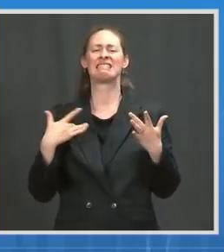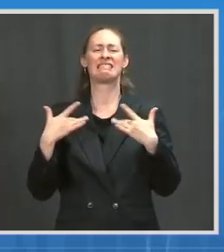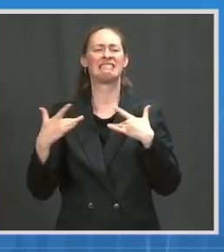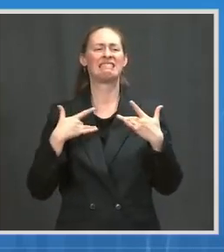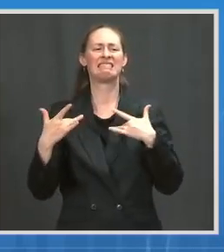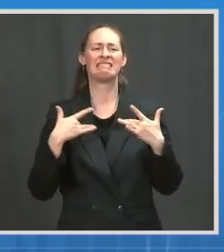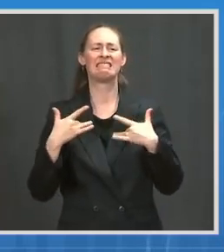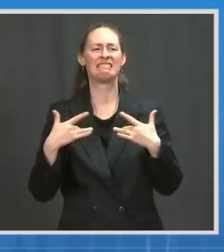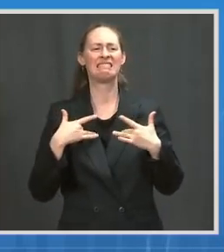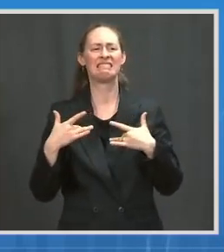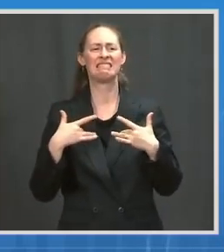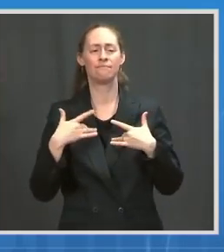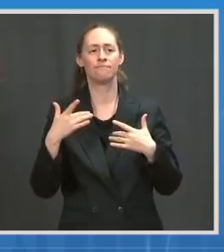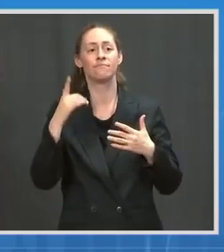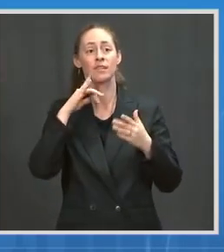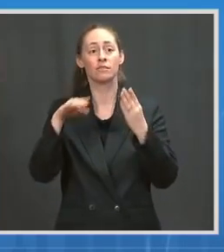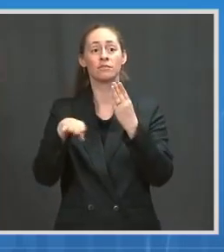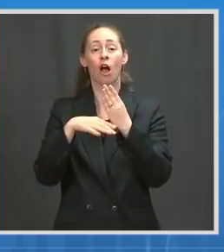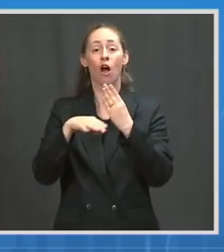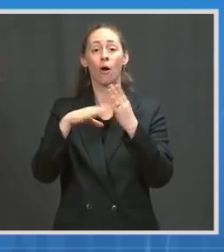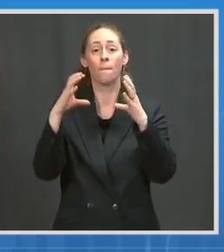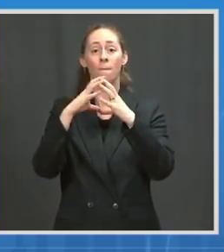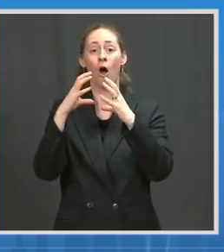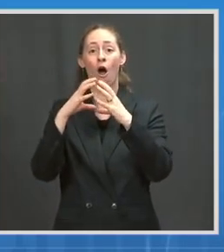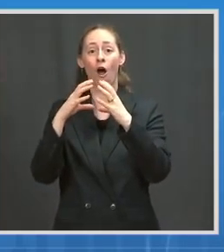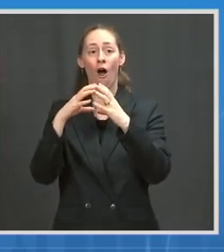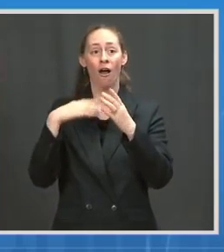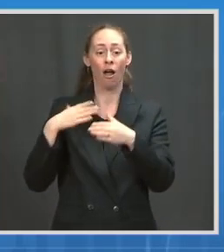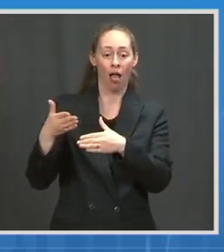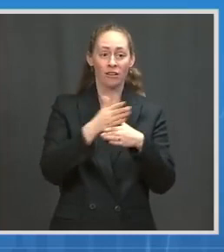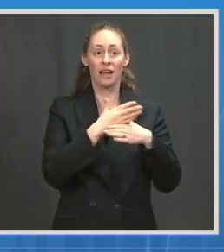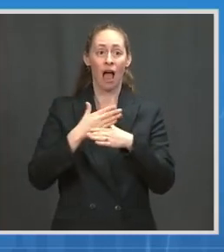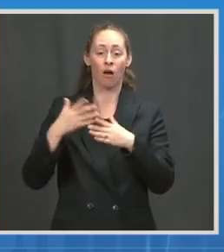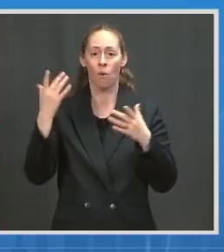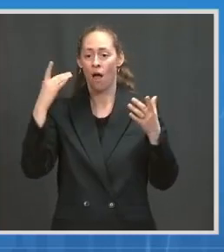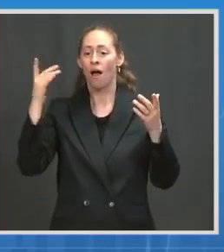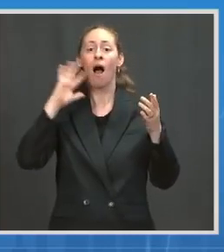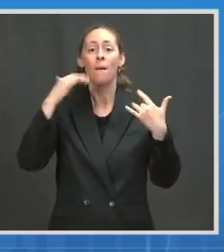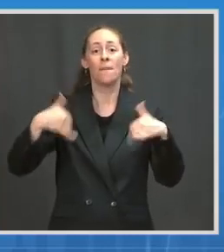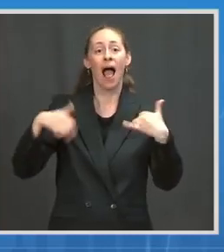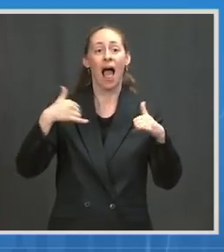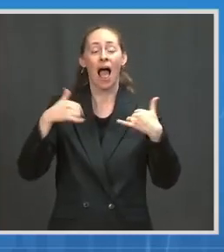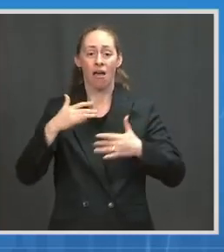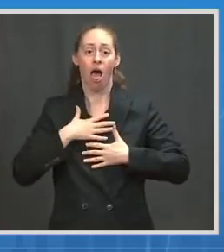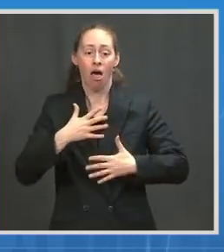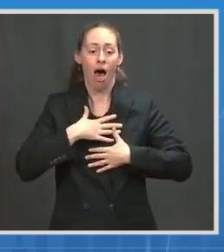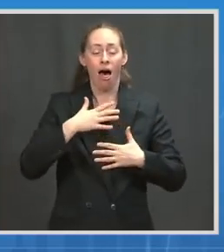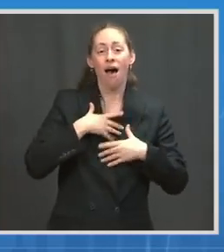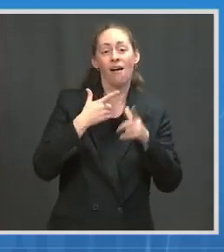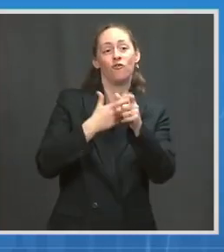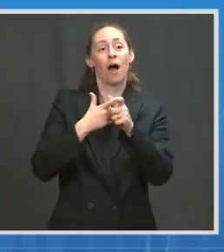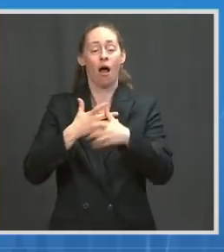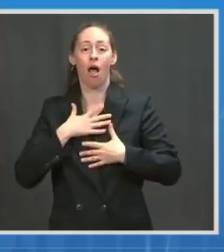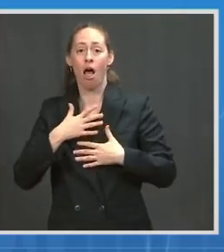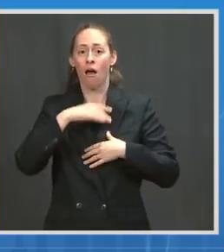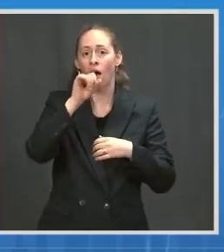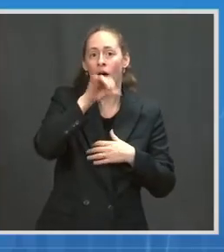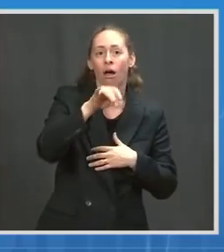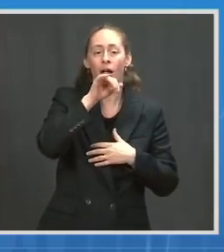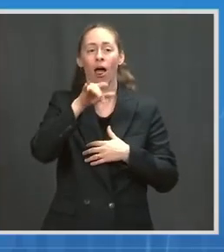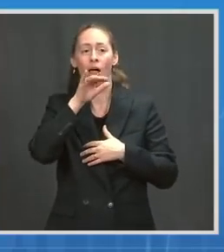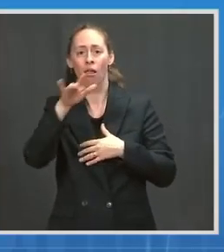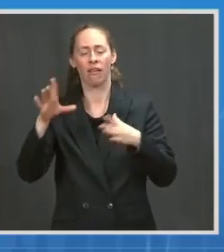ball, we're trying to make sure that they're not a lot of heavy breathing around a singular soccer ball with five kids around it at the same time. But for spread out